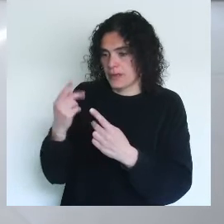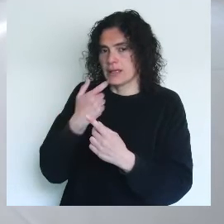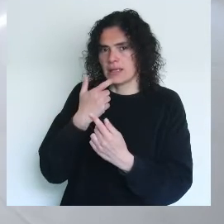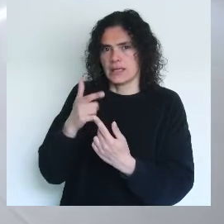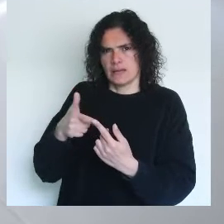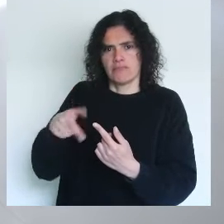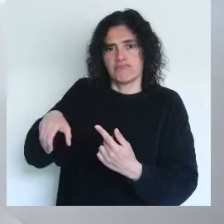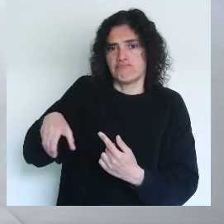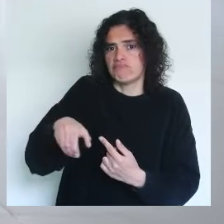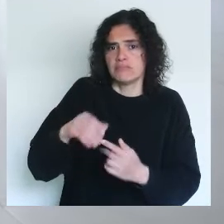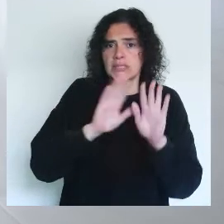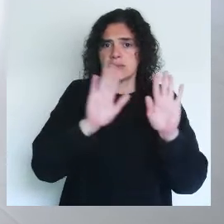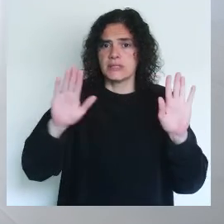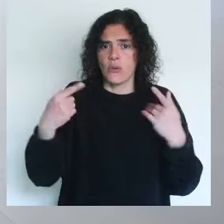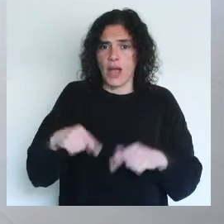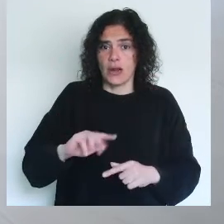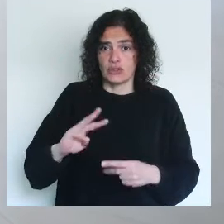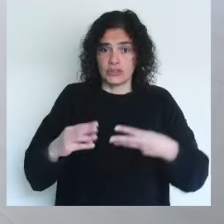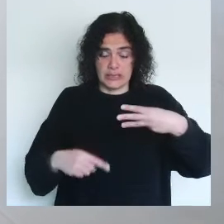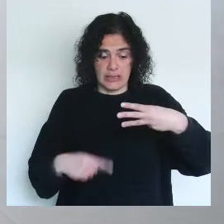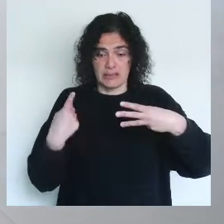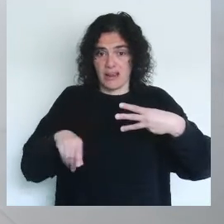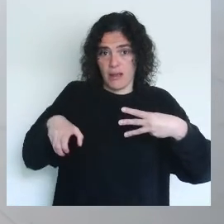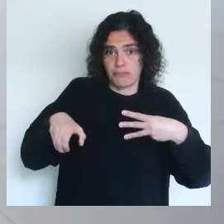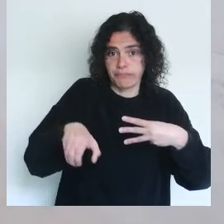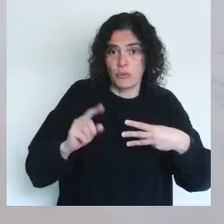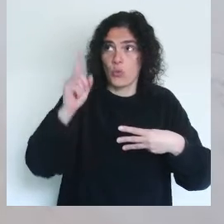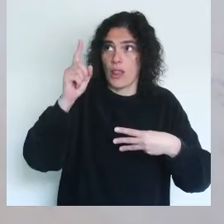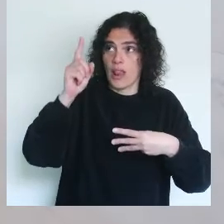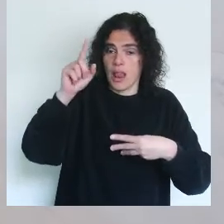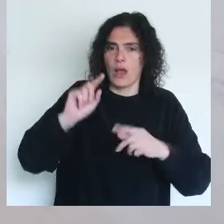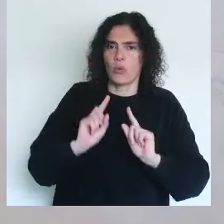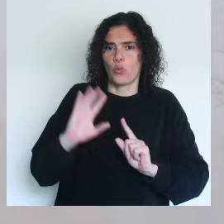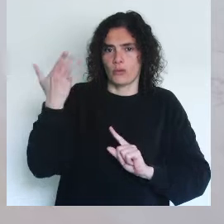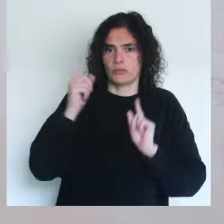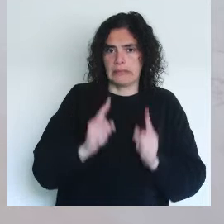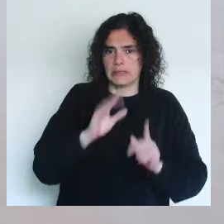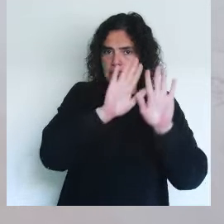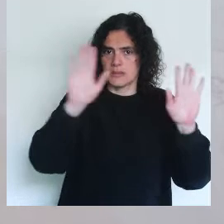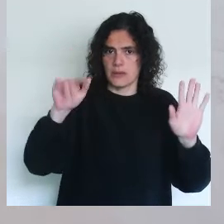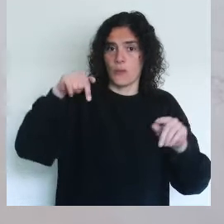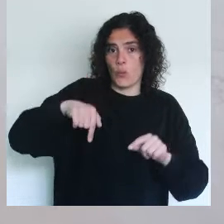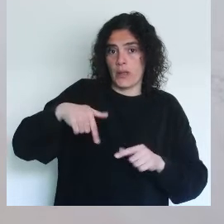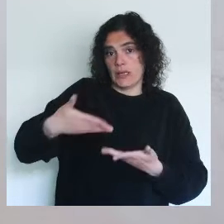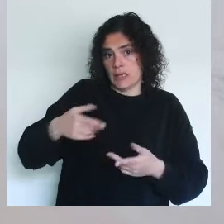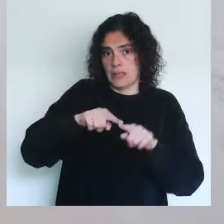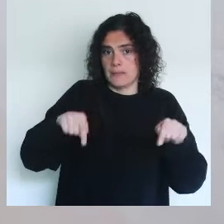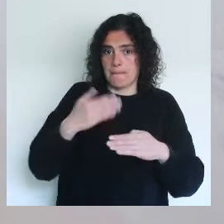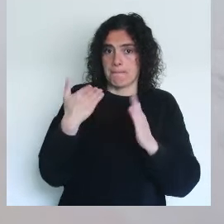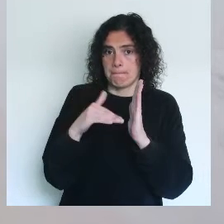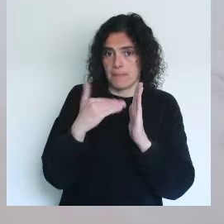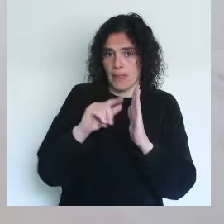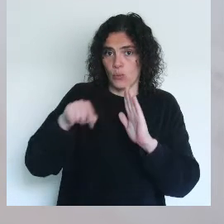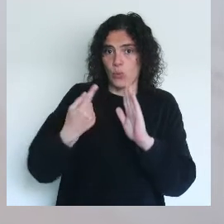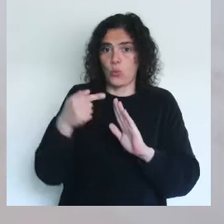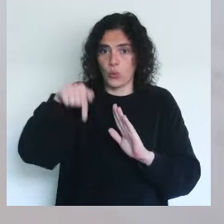through the entire exhibition. We have three in the exhibition, one upstairs when you start the exhibition, one here